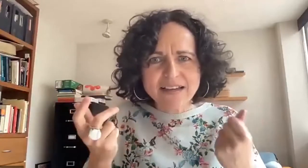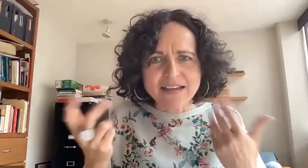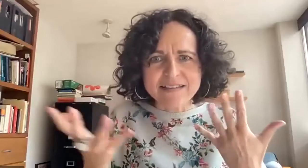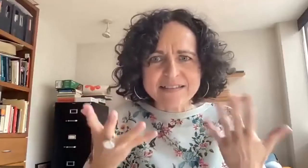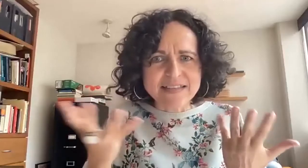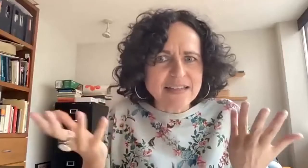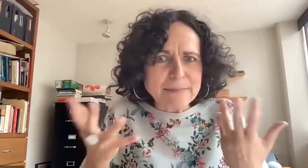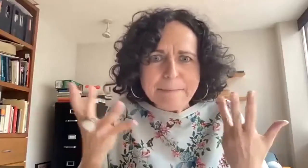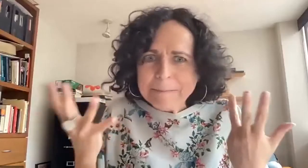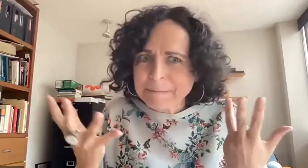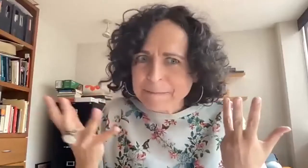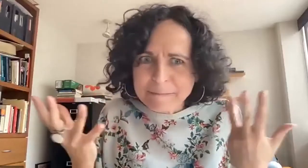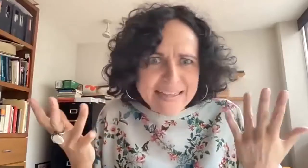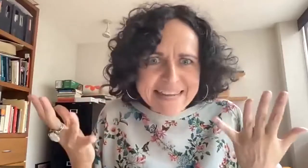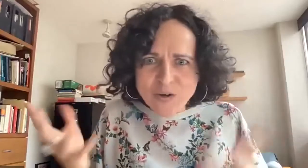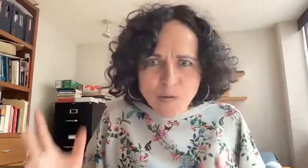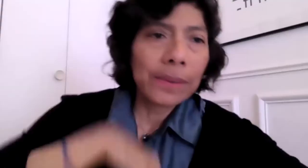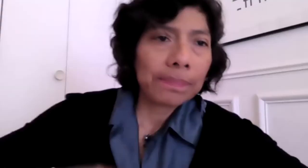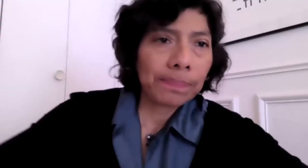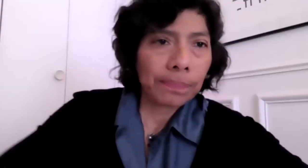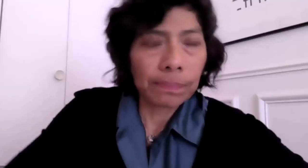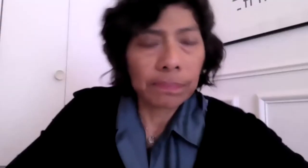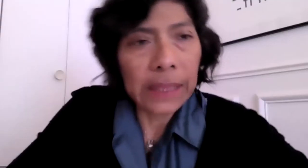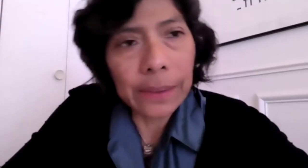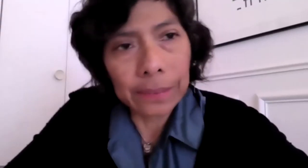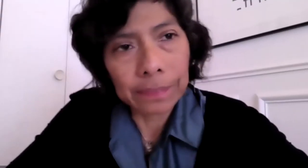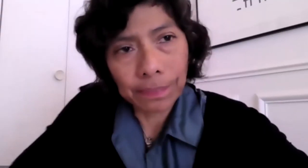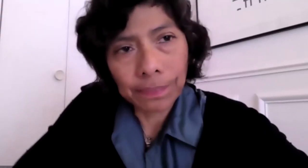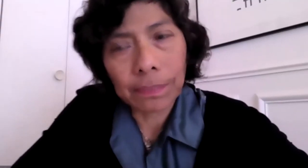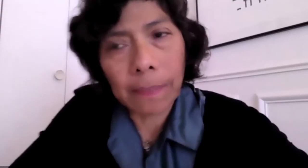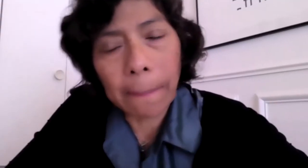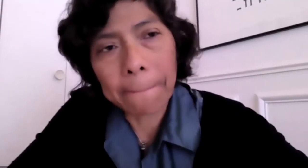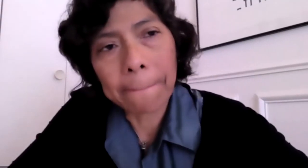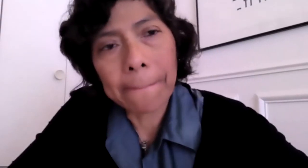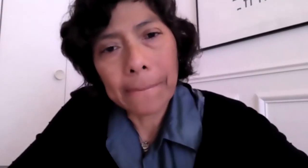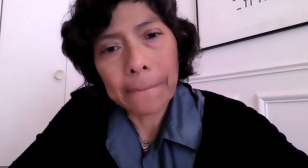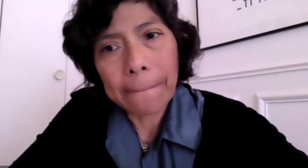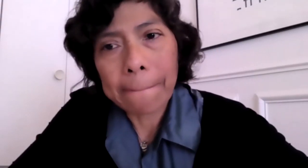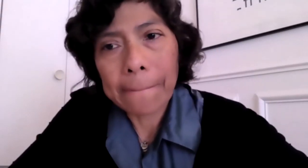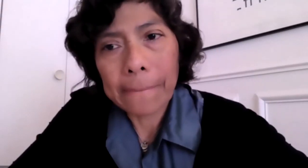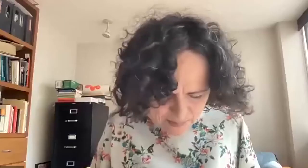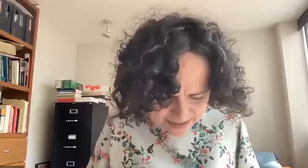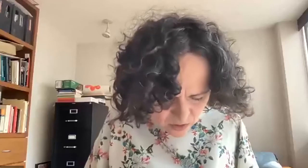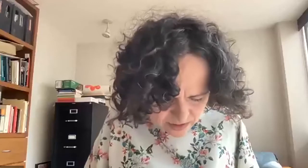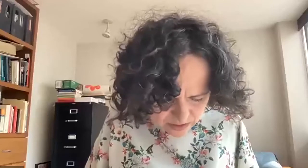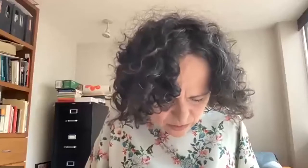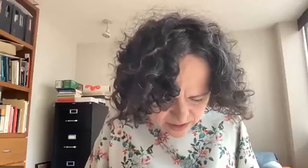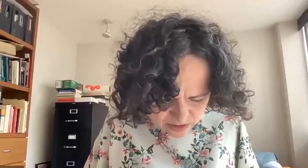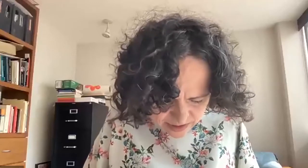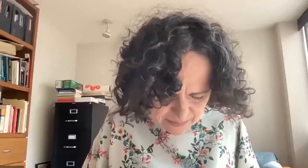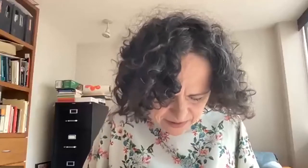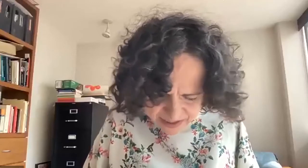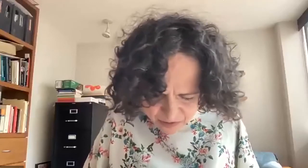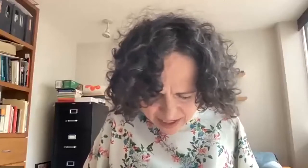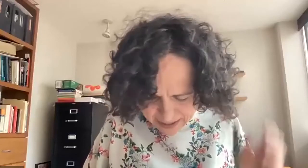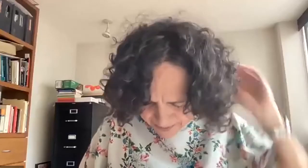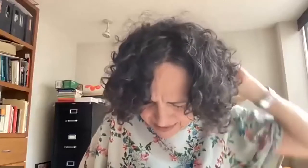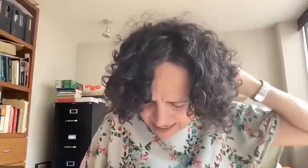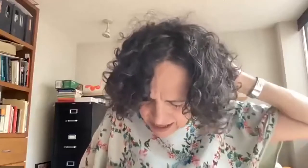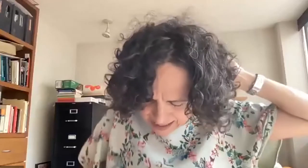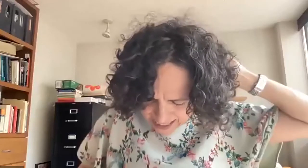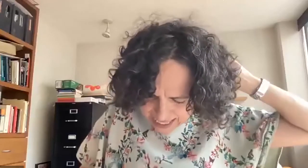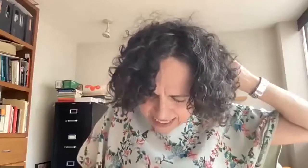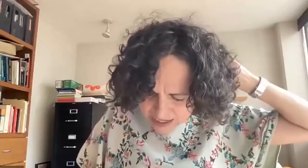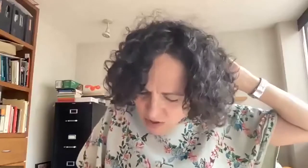but he's taking a language like medical language to put across the idea. Maybe